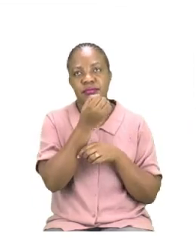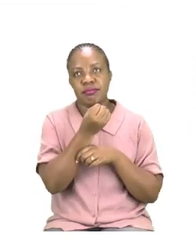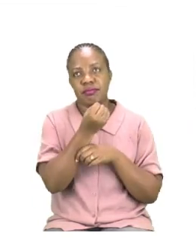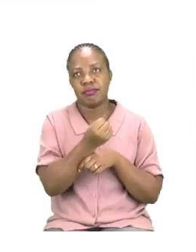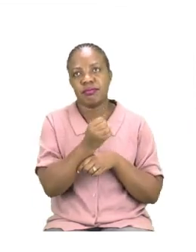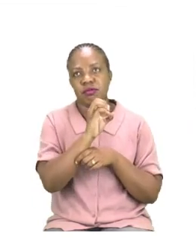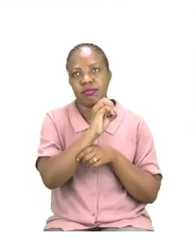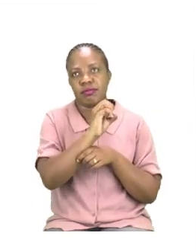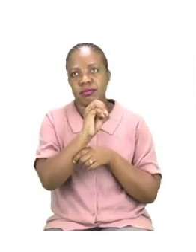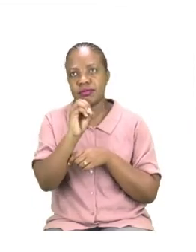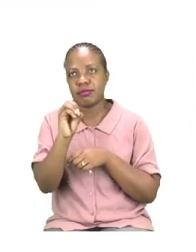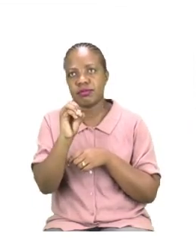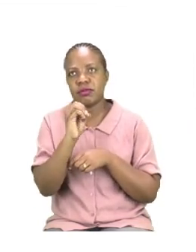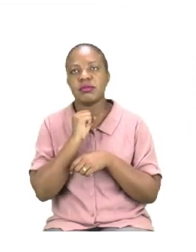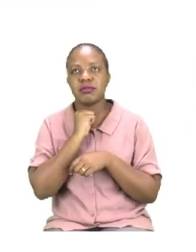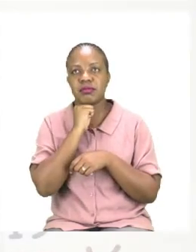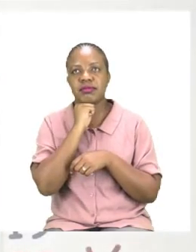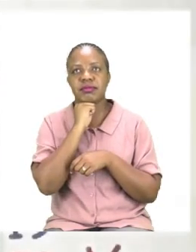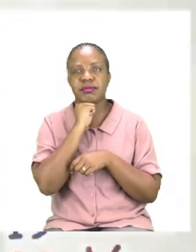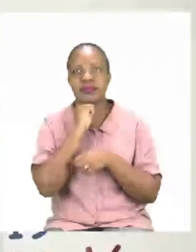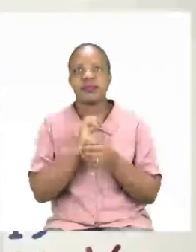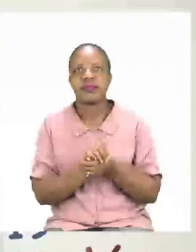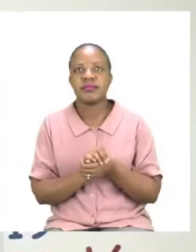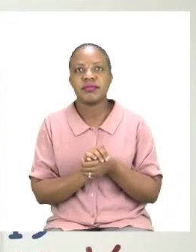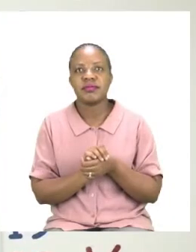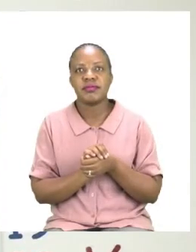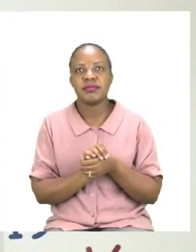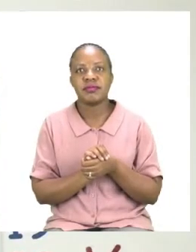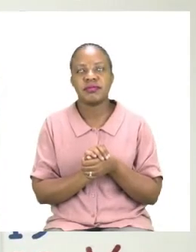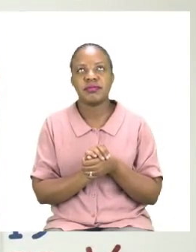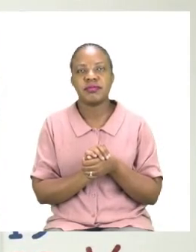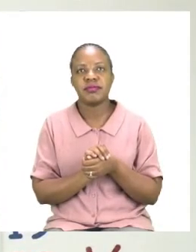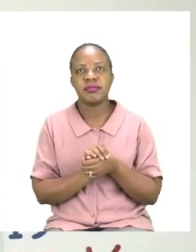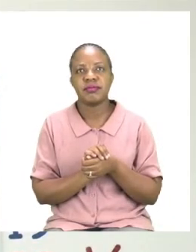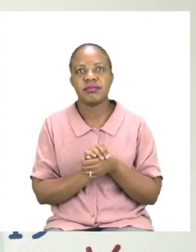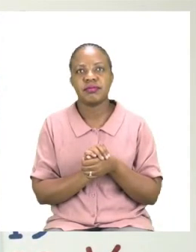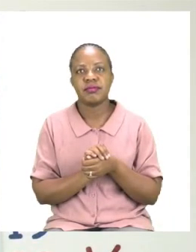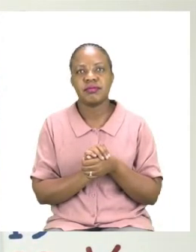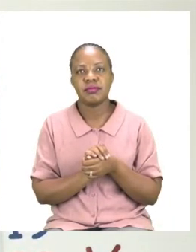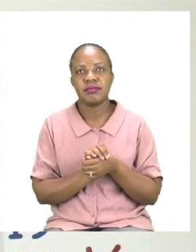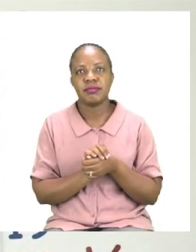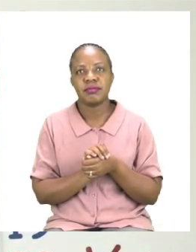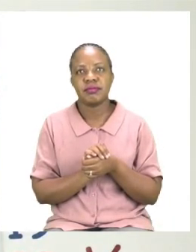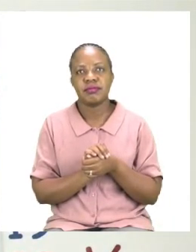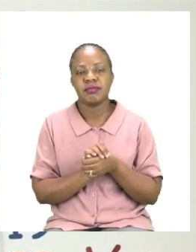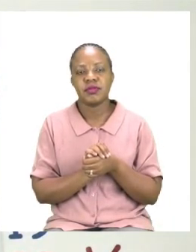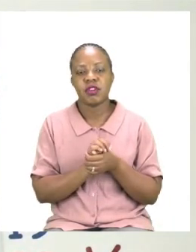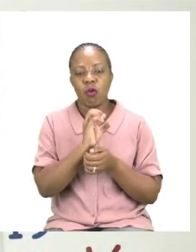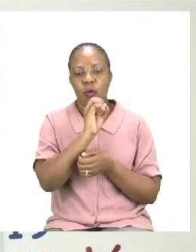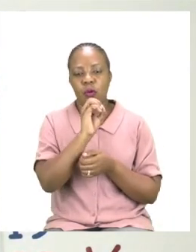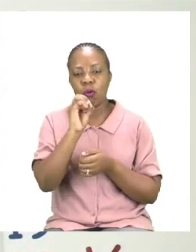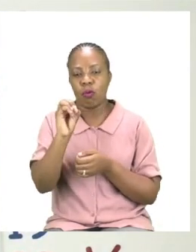So let us look at the board. Now the board shows us that when we have